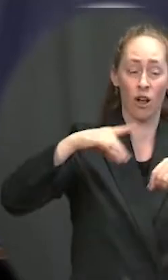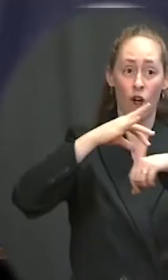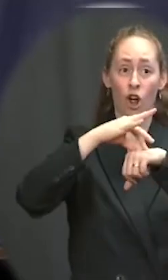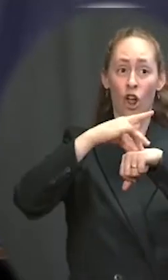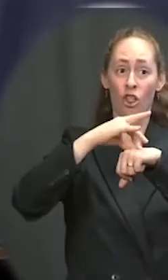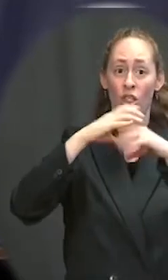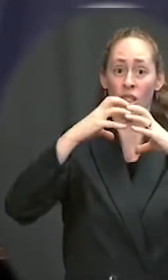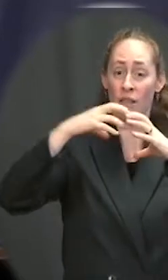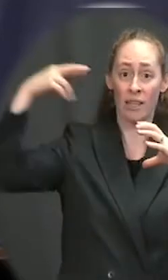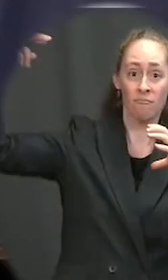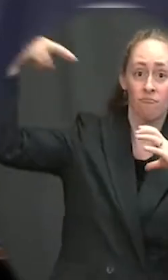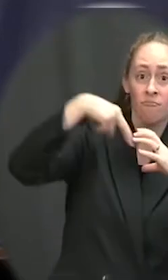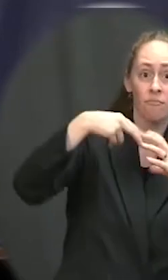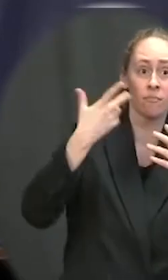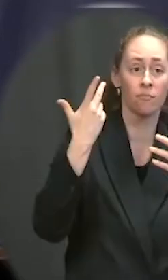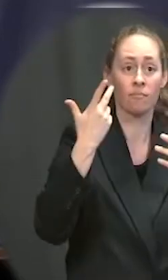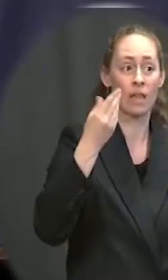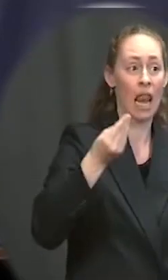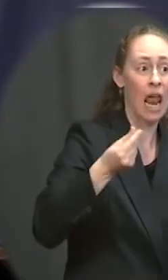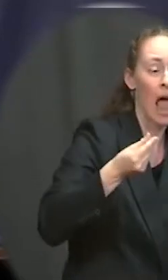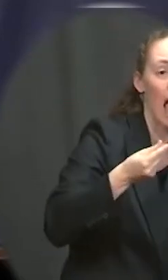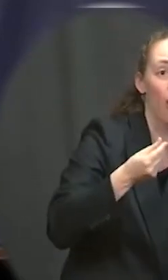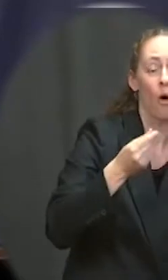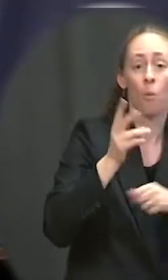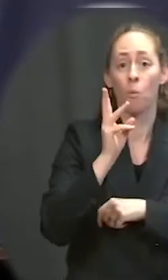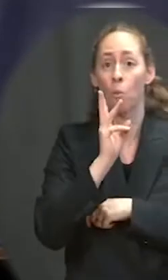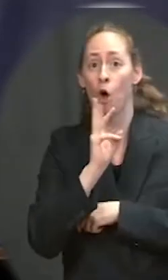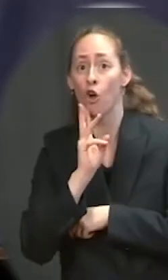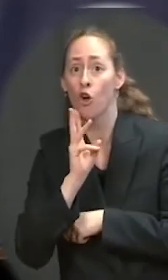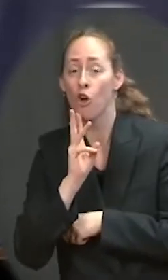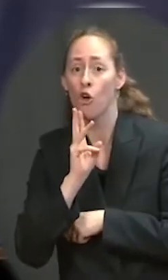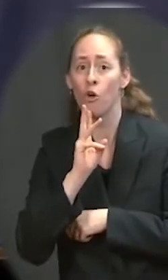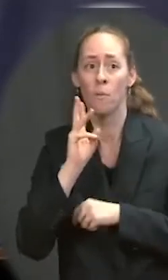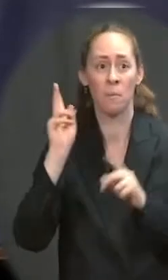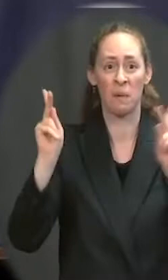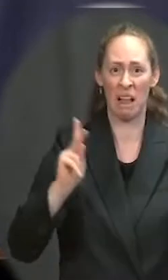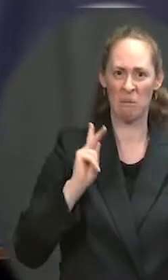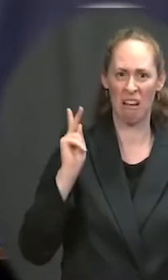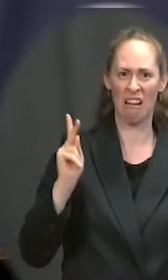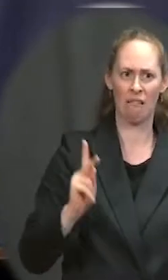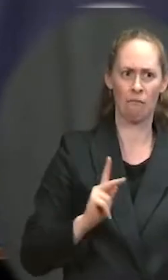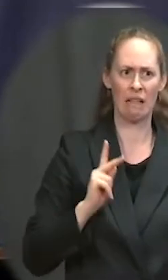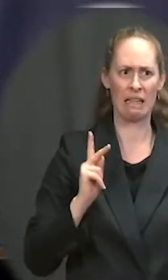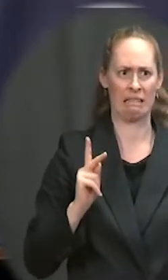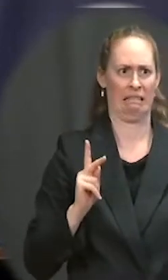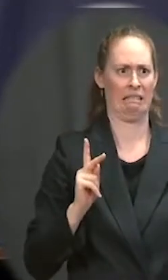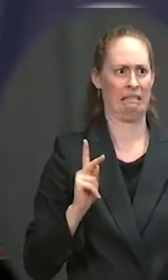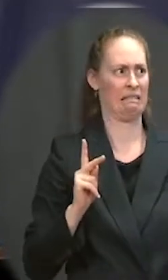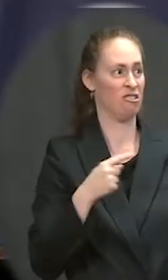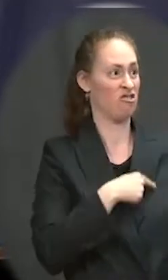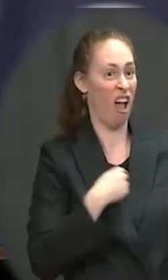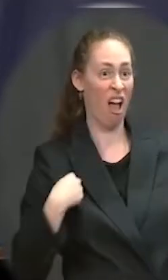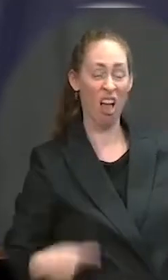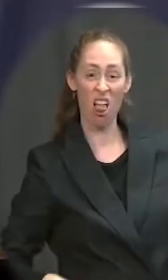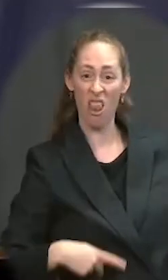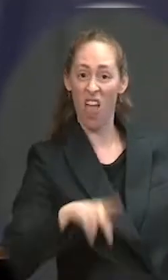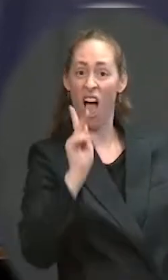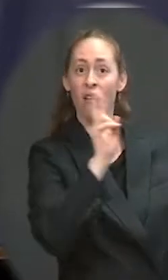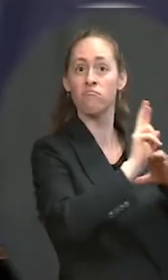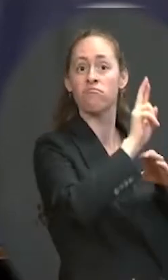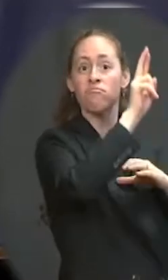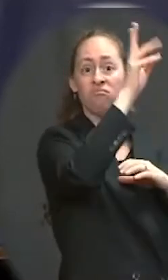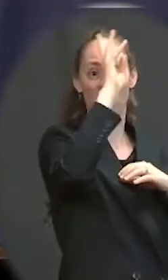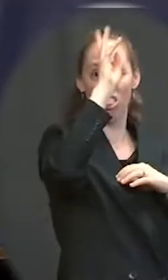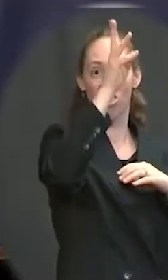populated area. And this isn't the first time that China has allowed, knowingly allowed, something like this to happen. So does the White House condemn